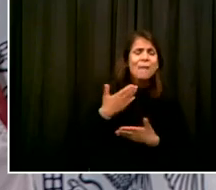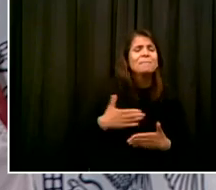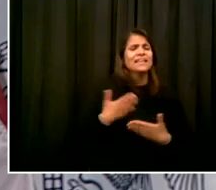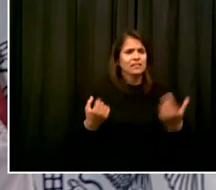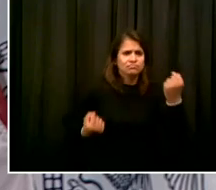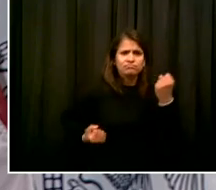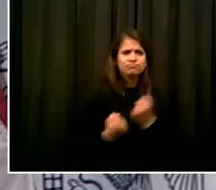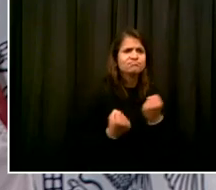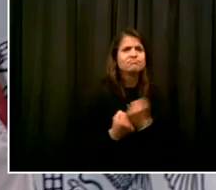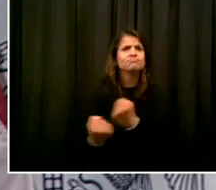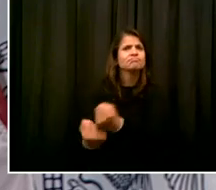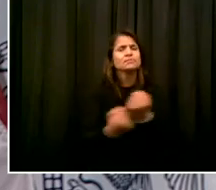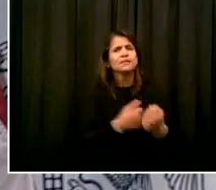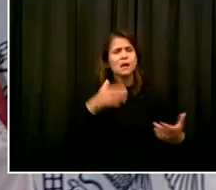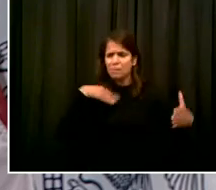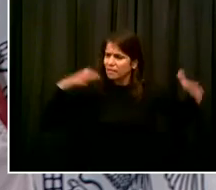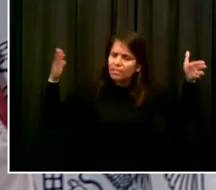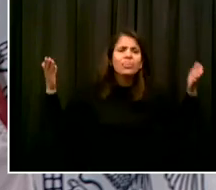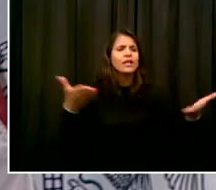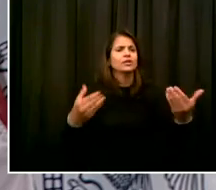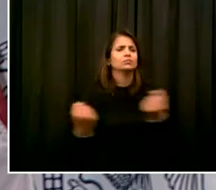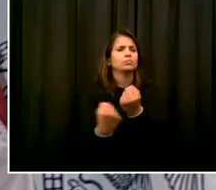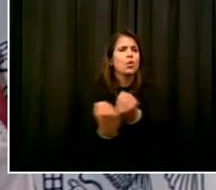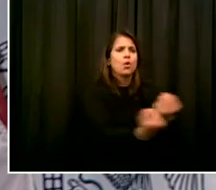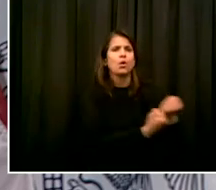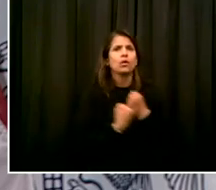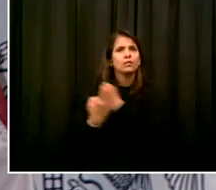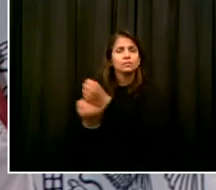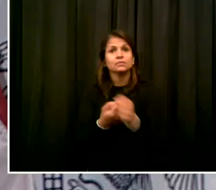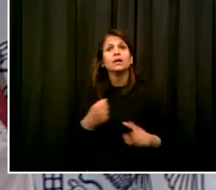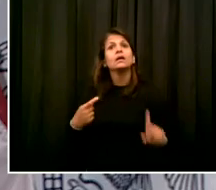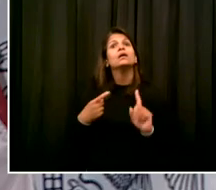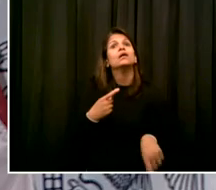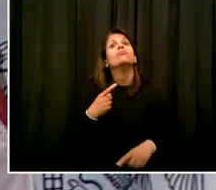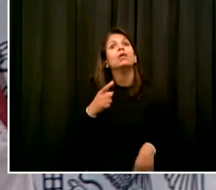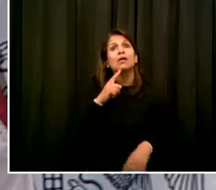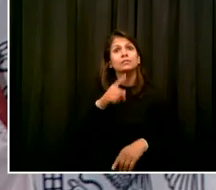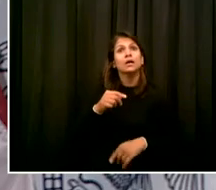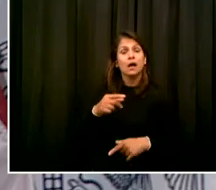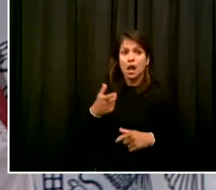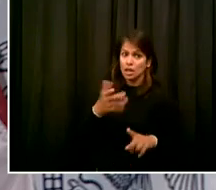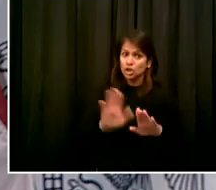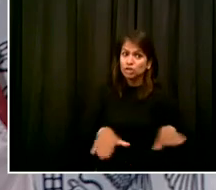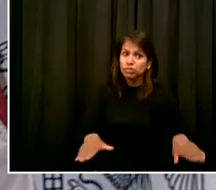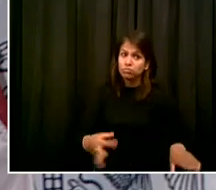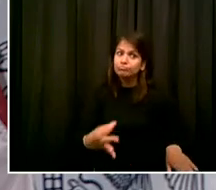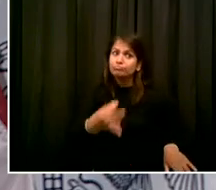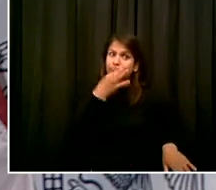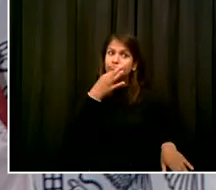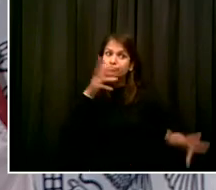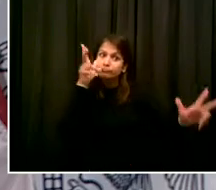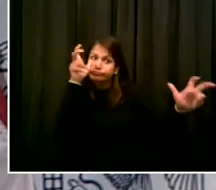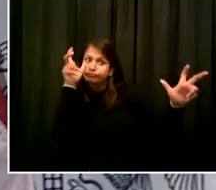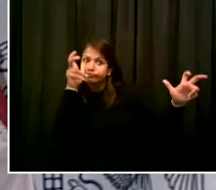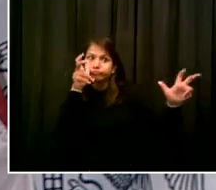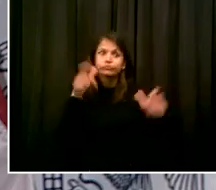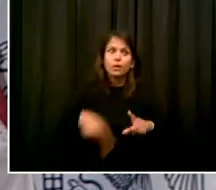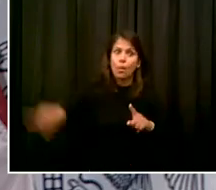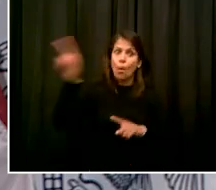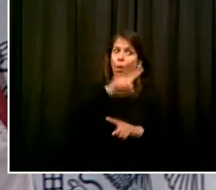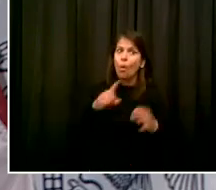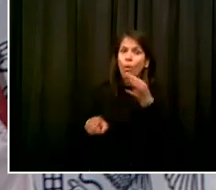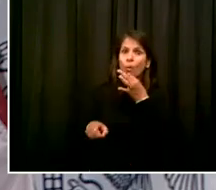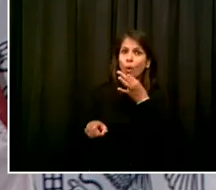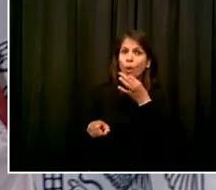You know, kids are very, very perceptive and they can tell when something's wrong. And they can also tell when the adults around them